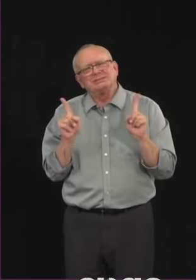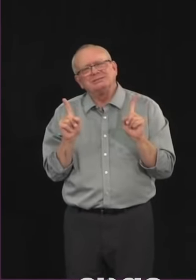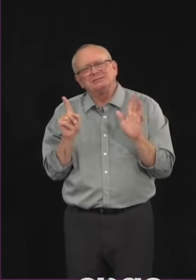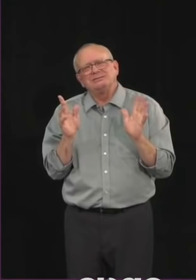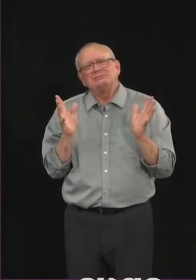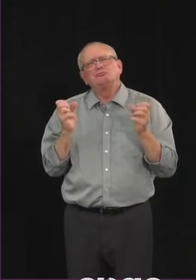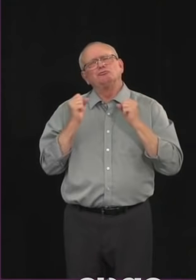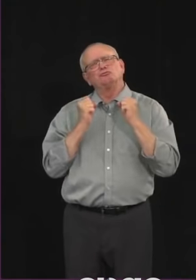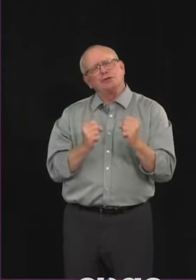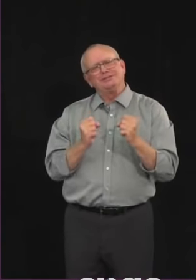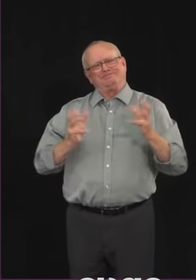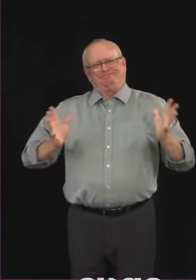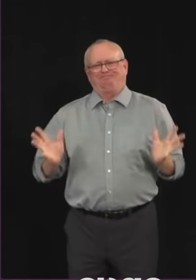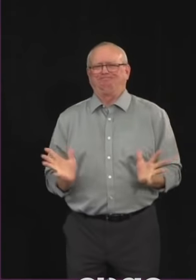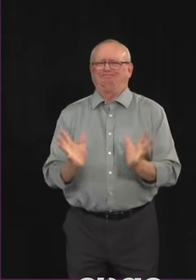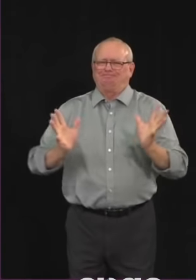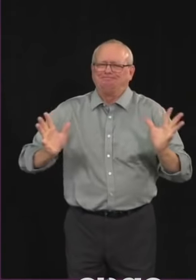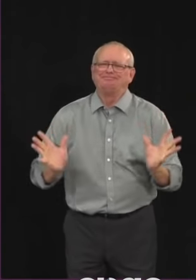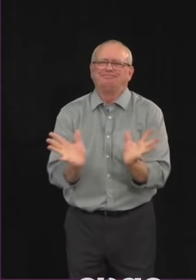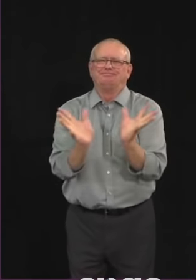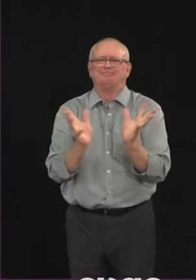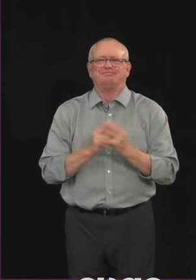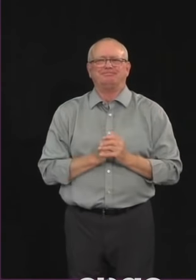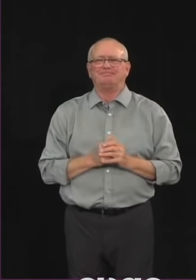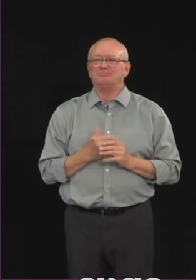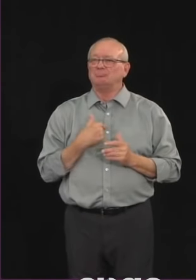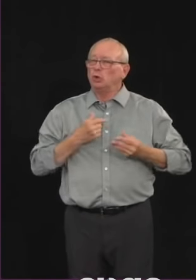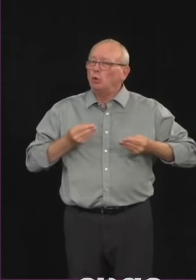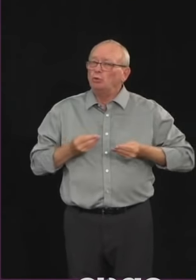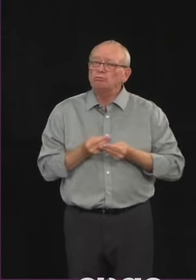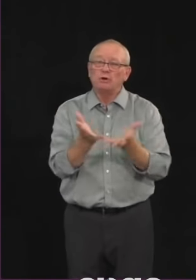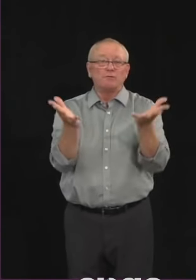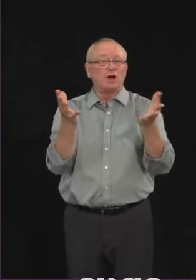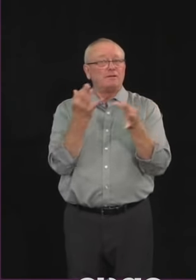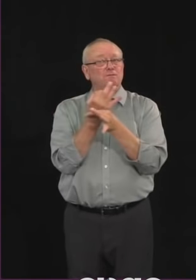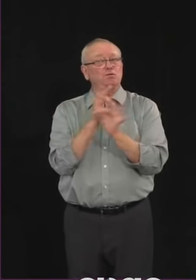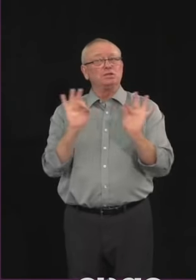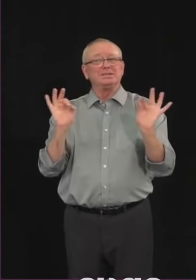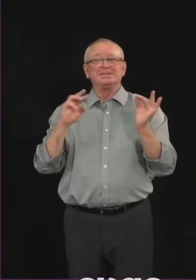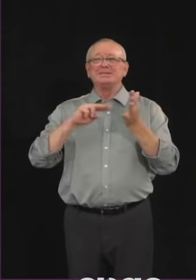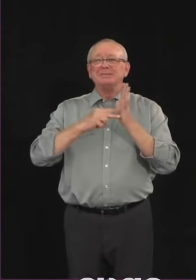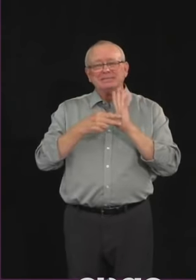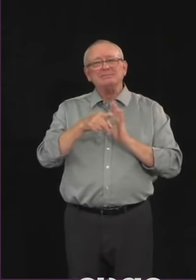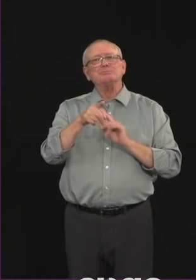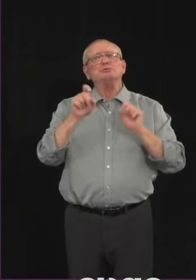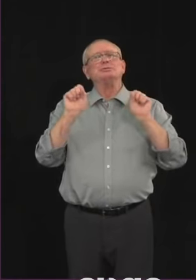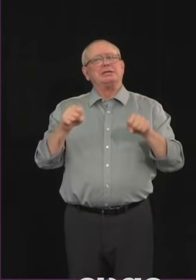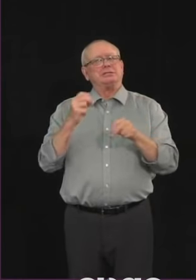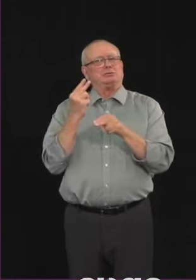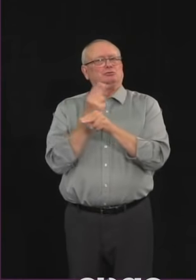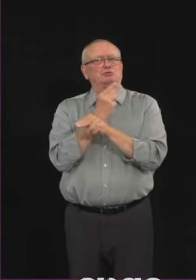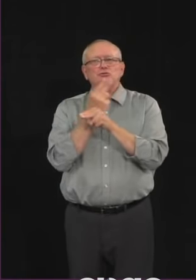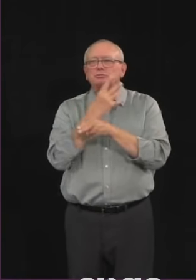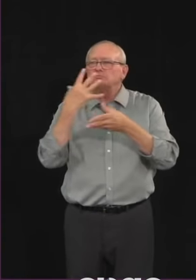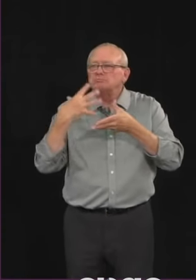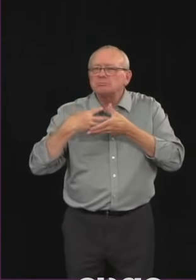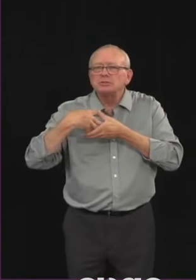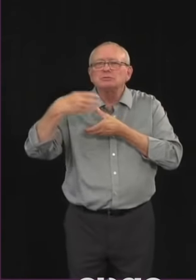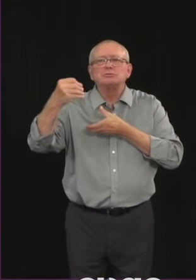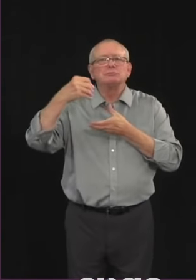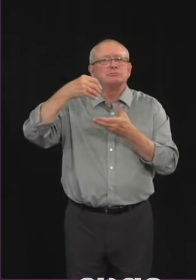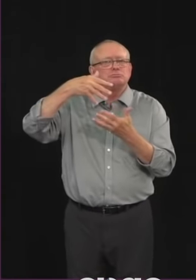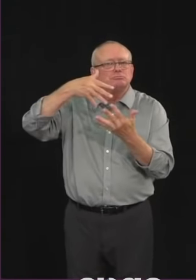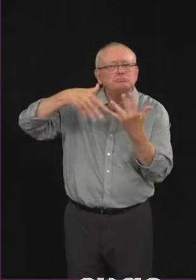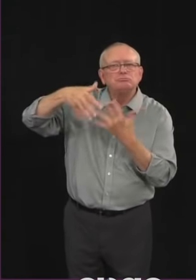free masks for everyone who wants them to socialize their use throughout Alberta. Albertans have done a great job of containing the spread of